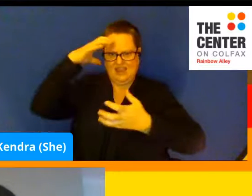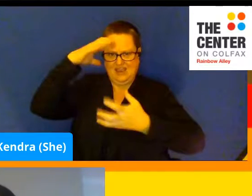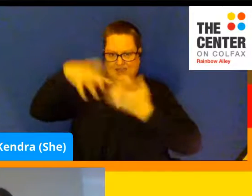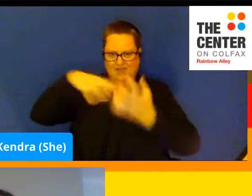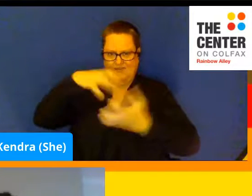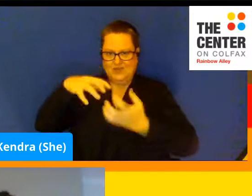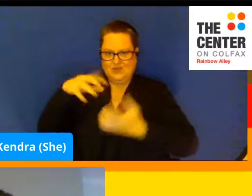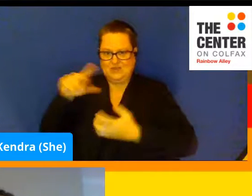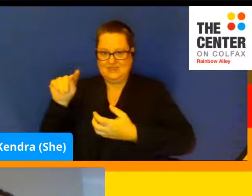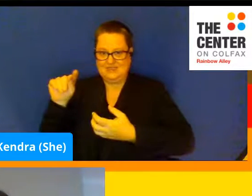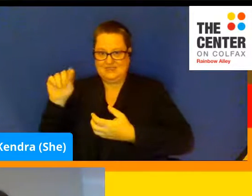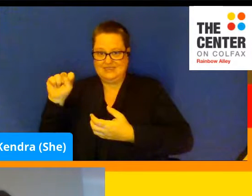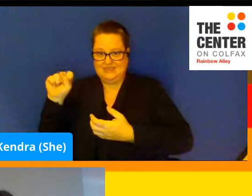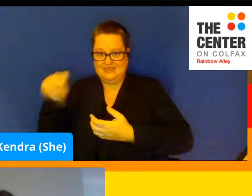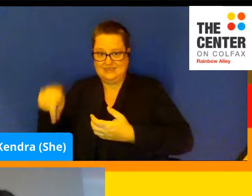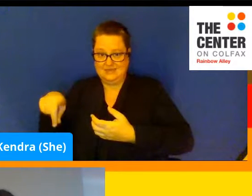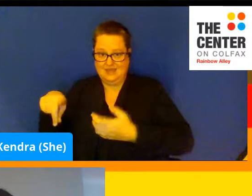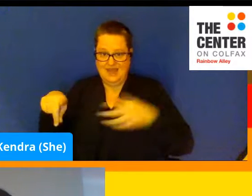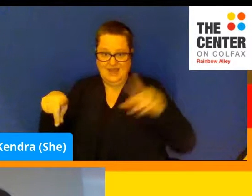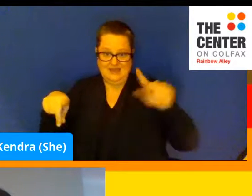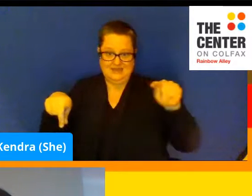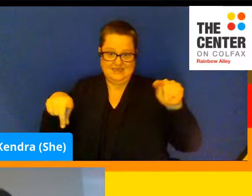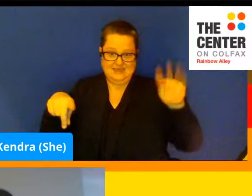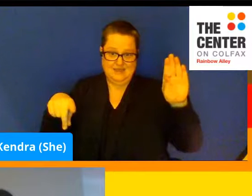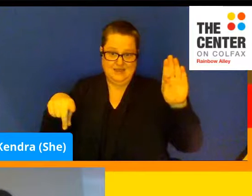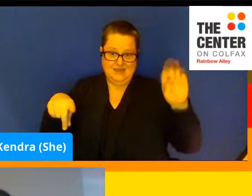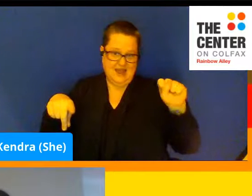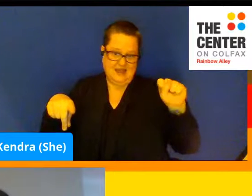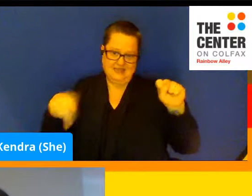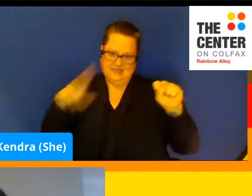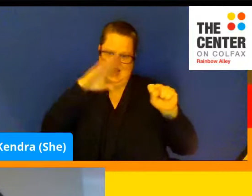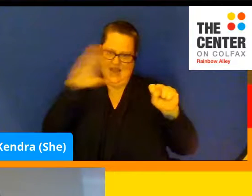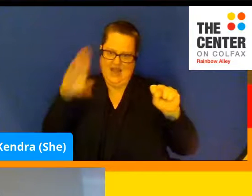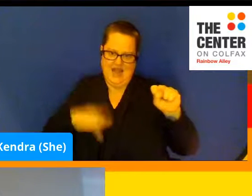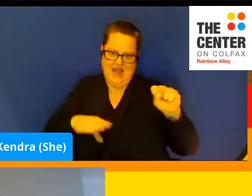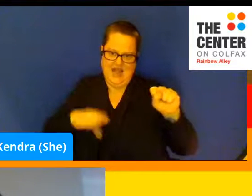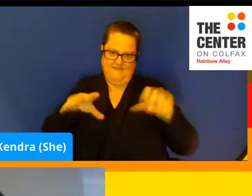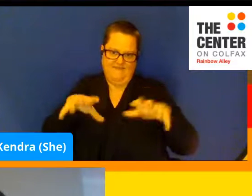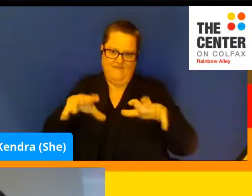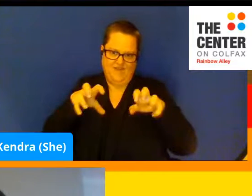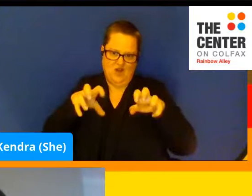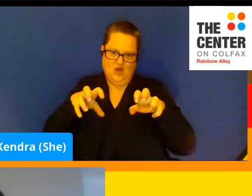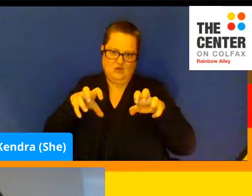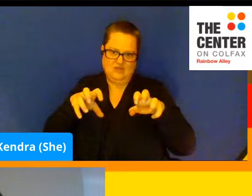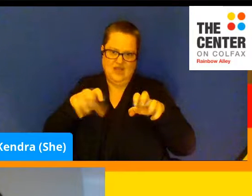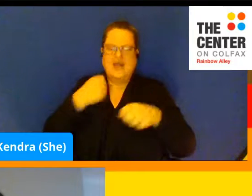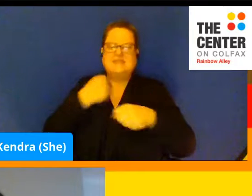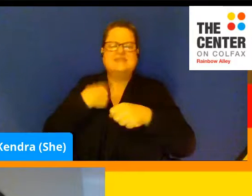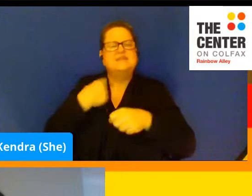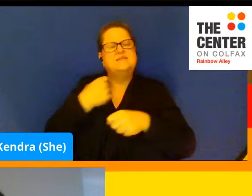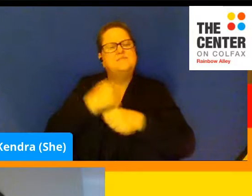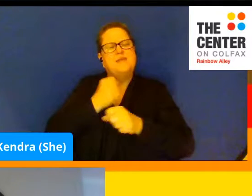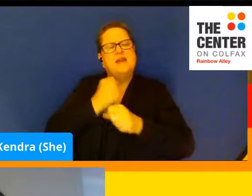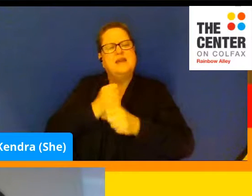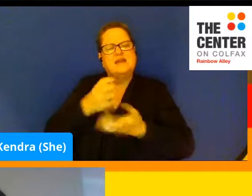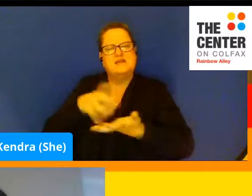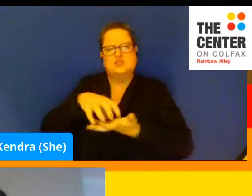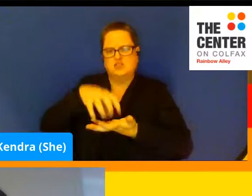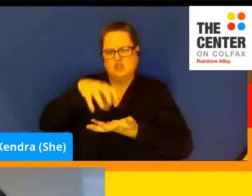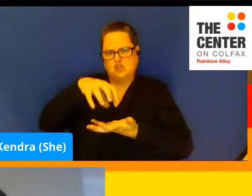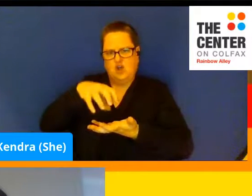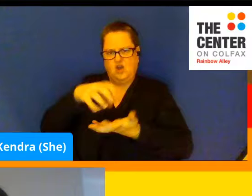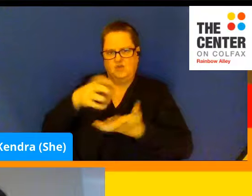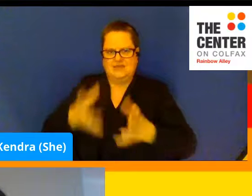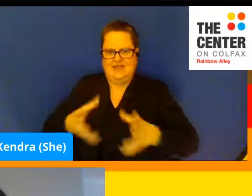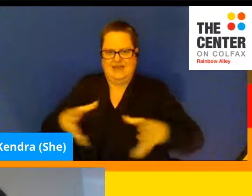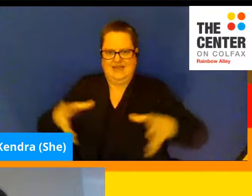and it never froze. I didn't make it in a jar like that. I made it in a container and I put